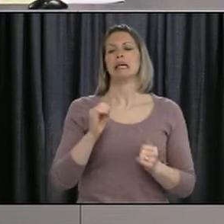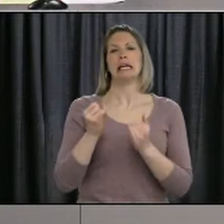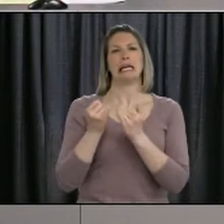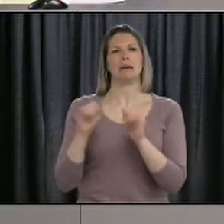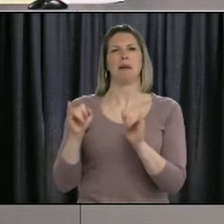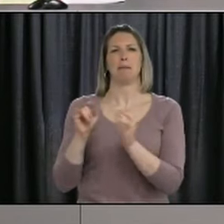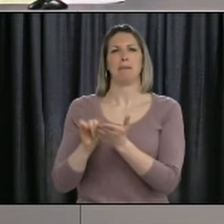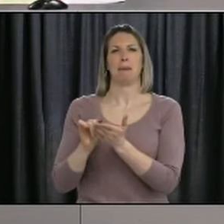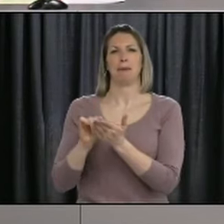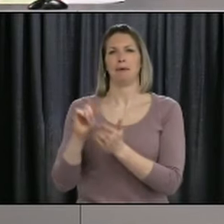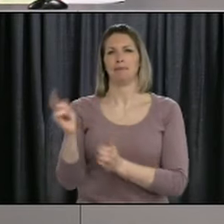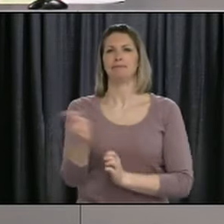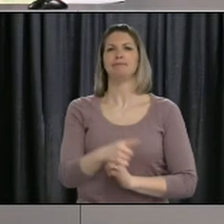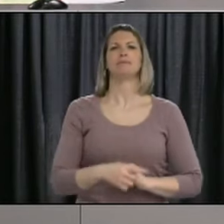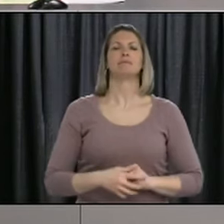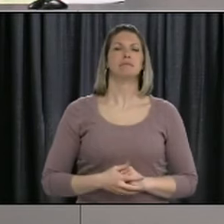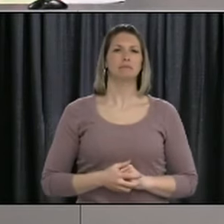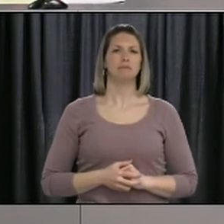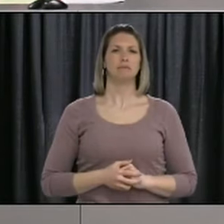ahead.